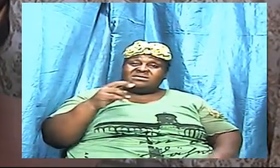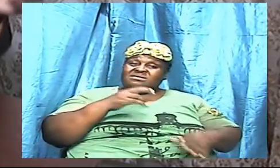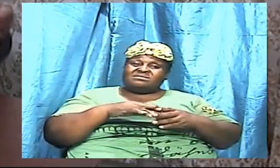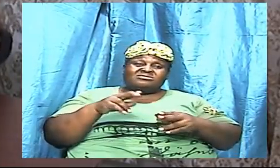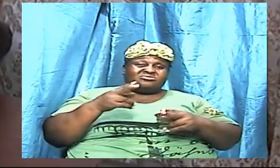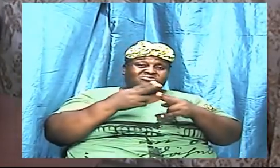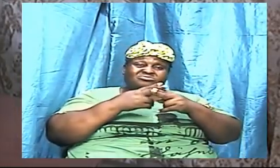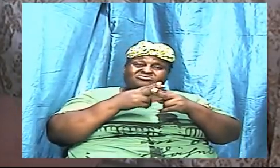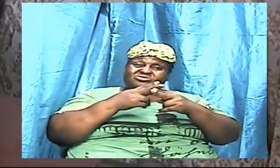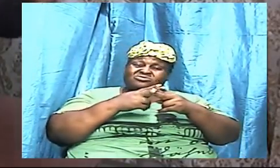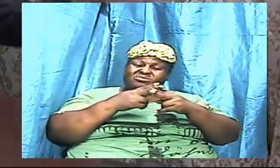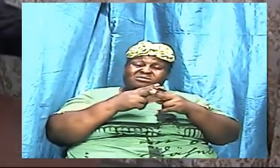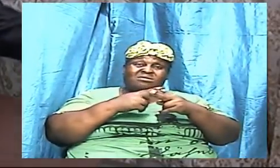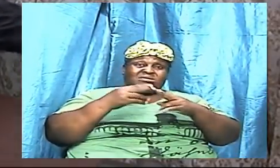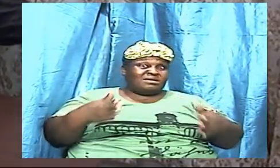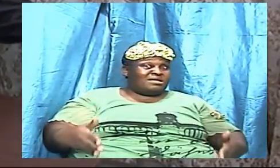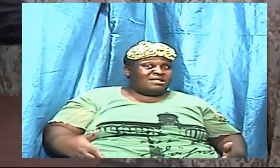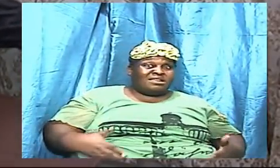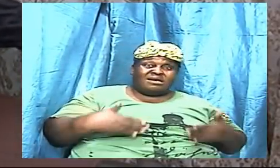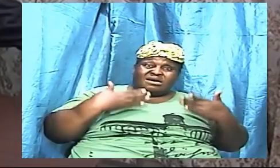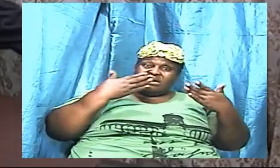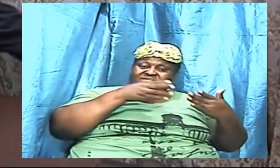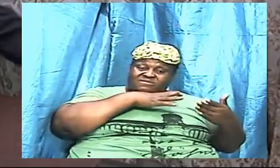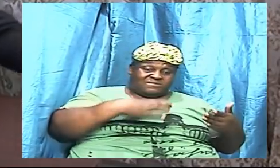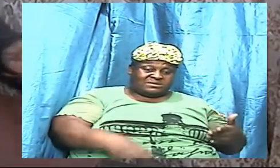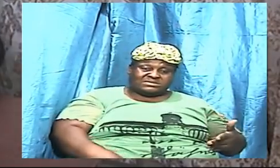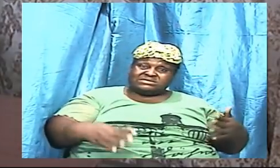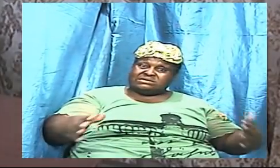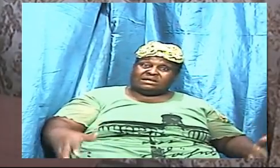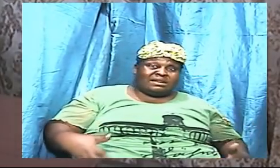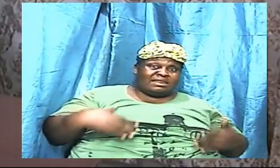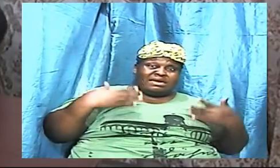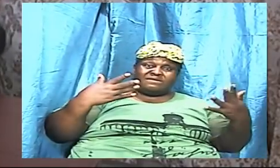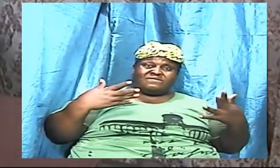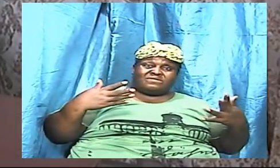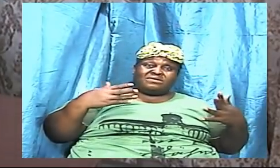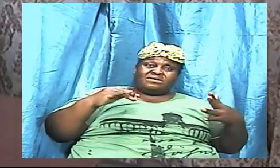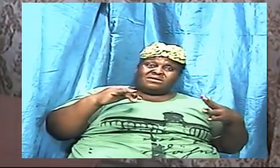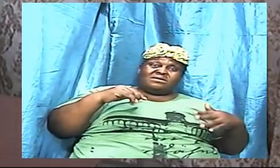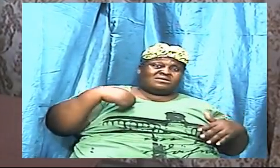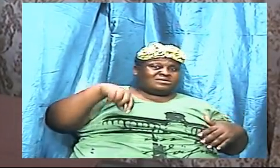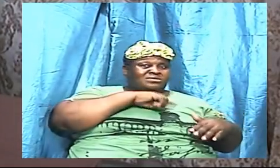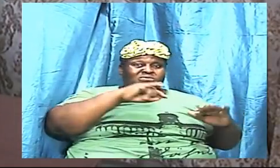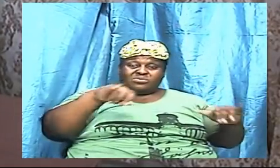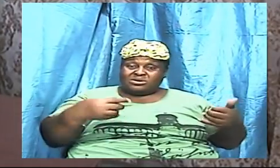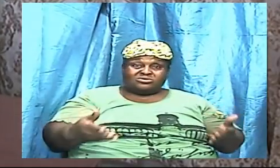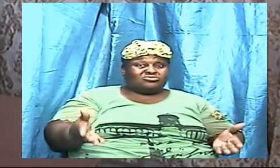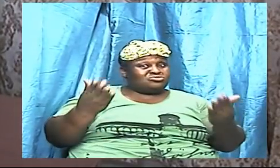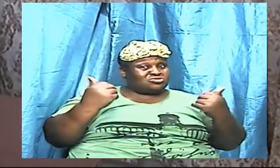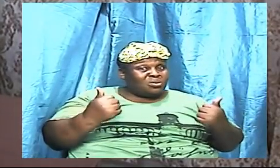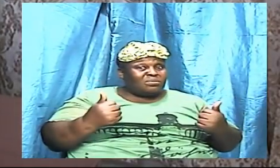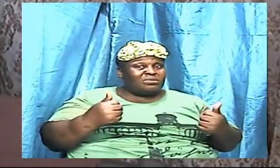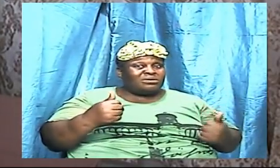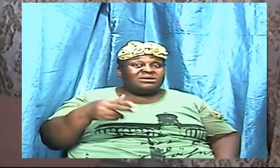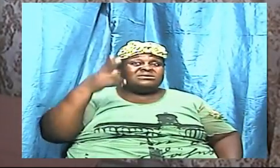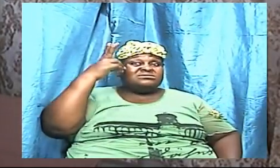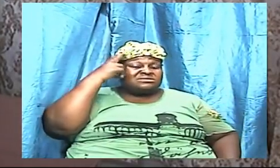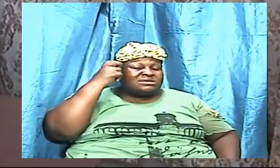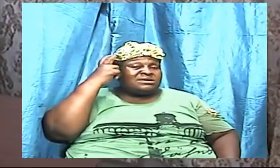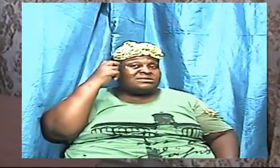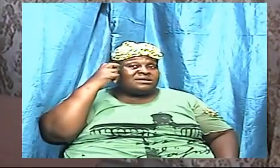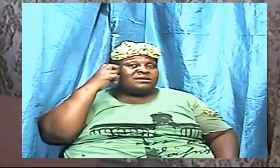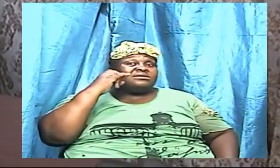70 80 some just 20 some teenagers so we just come Satan is a spirit